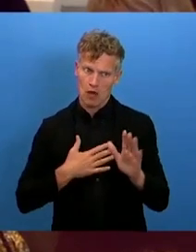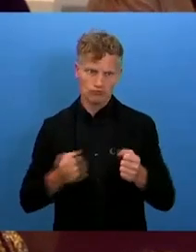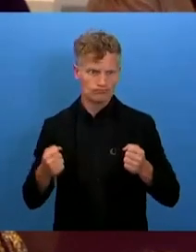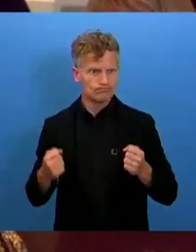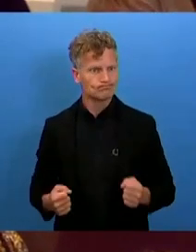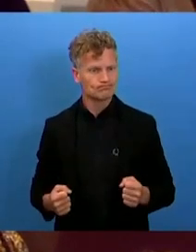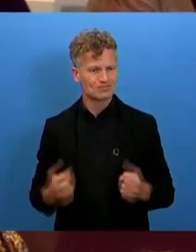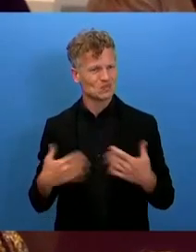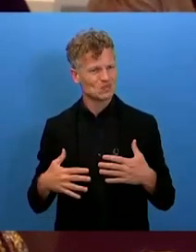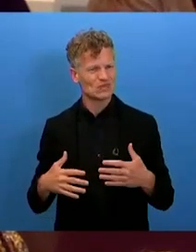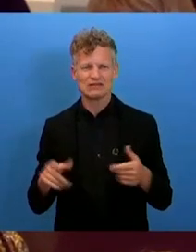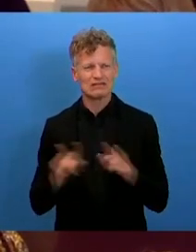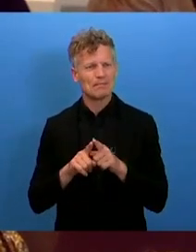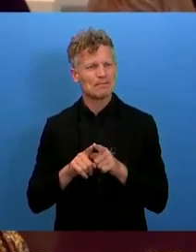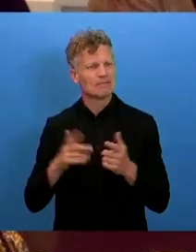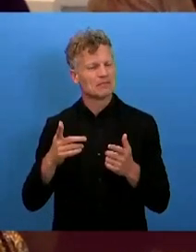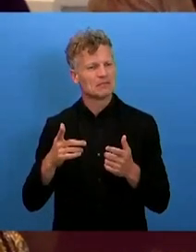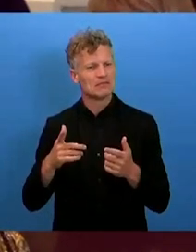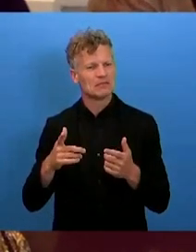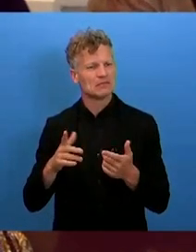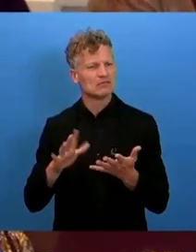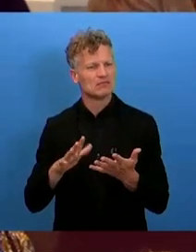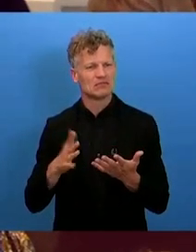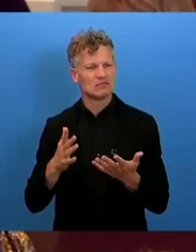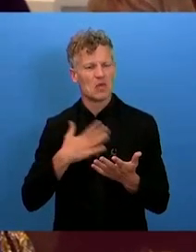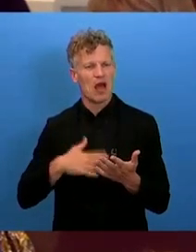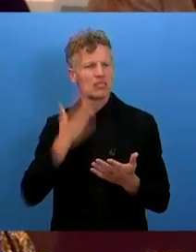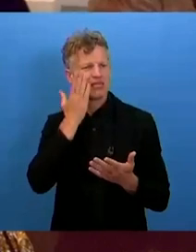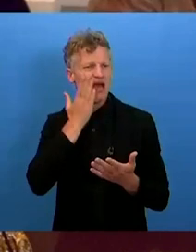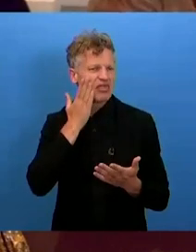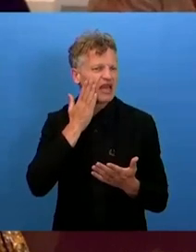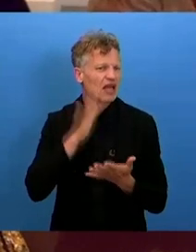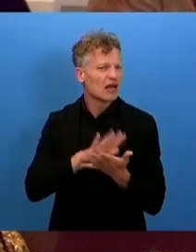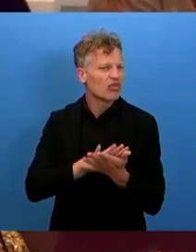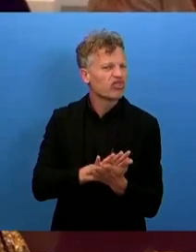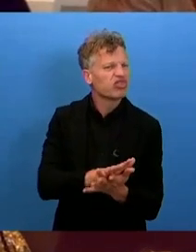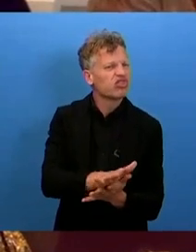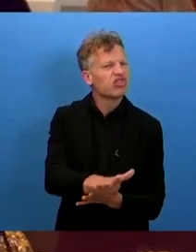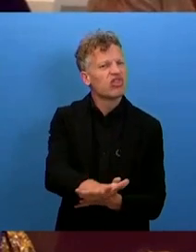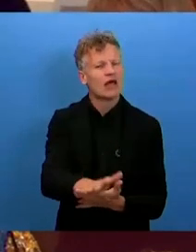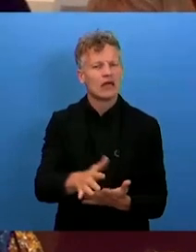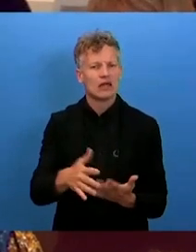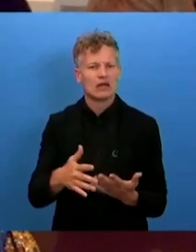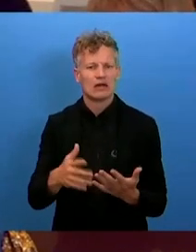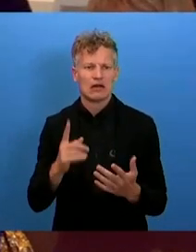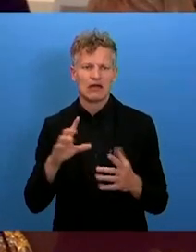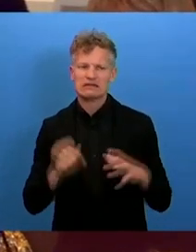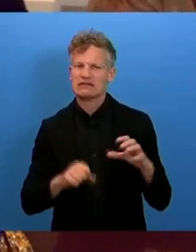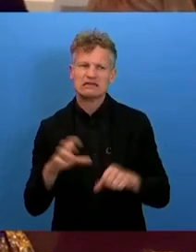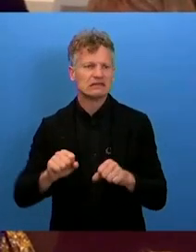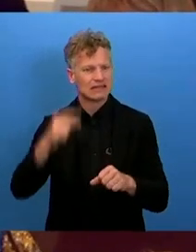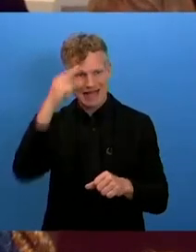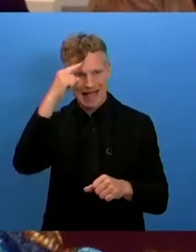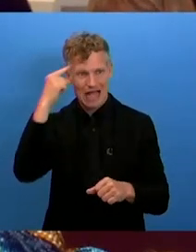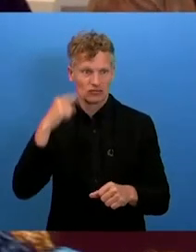ethnic cleanses, the illegal appropriation of lands, territories and resources carried out by Azerbaijan against